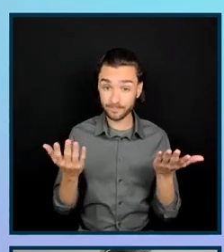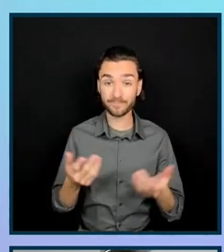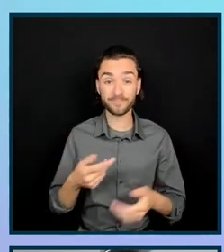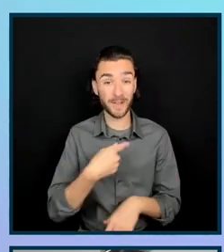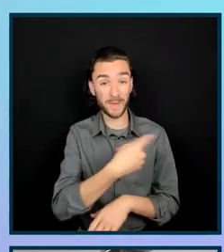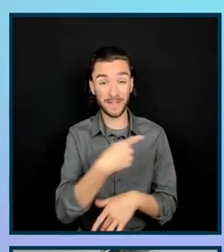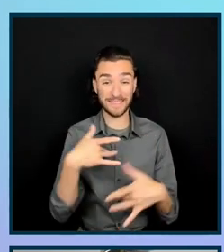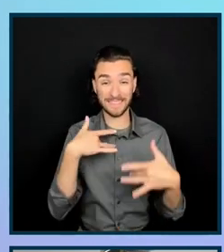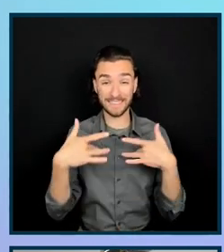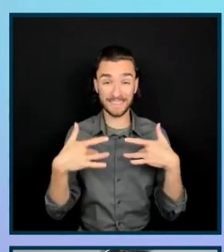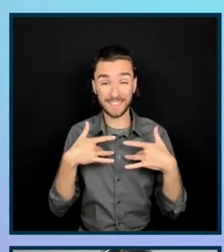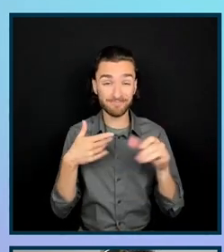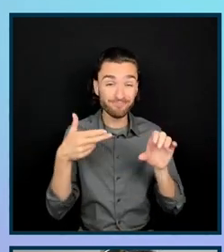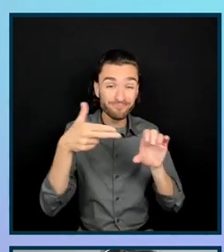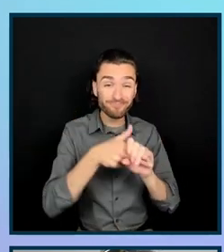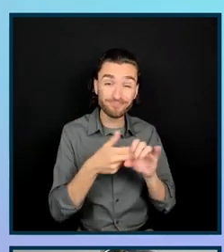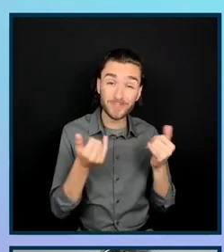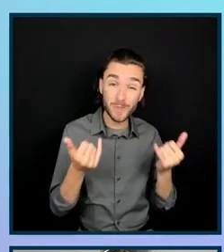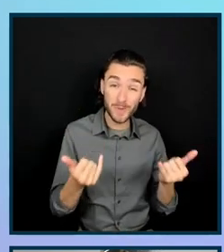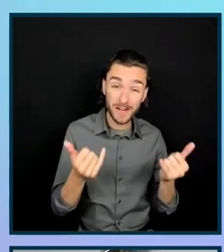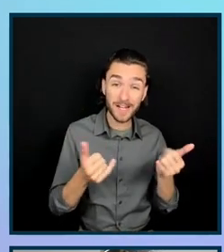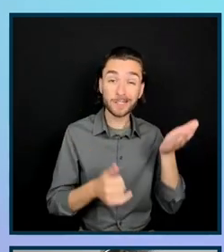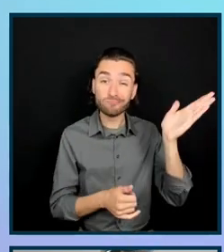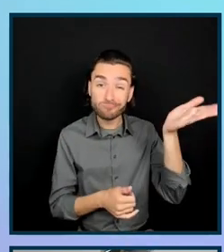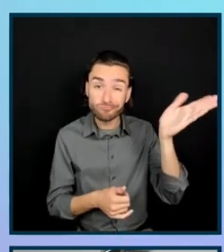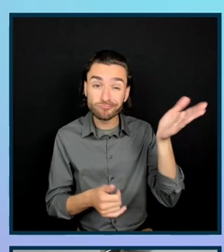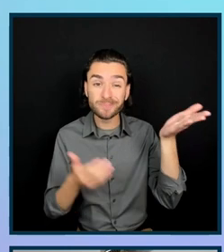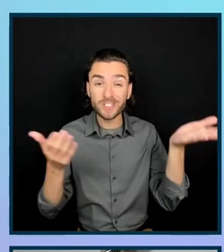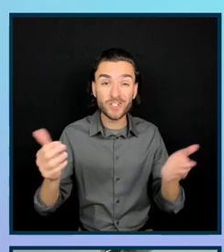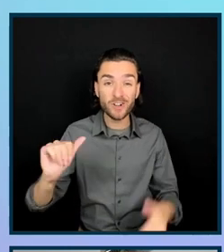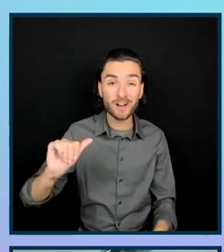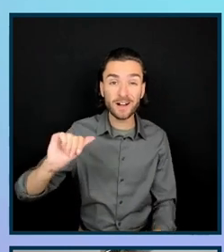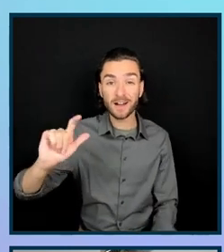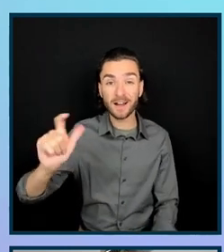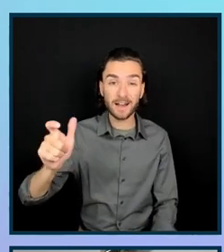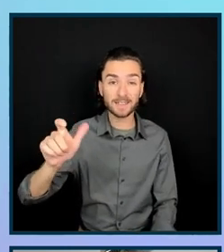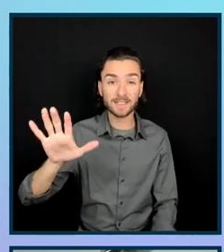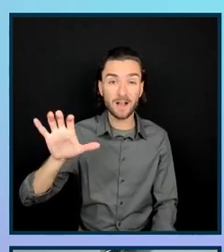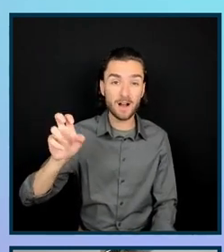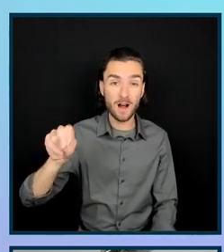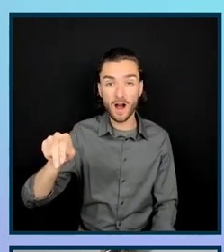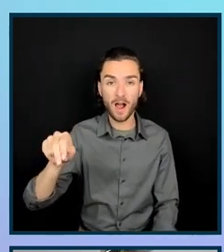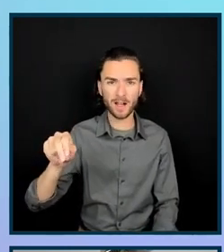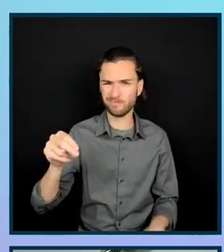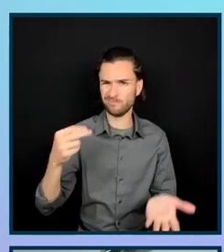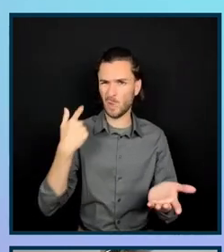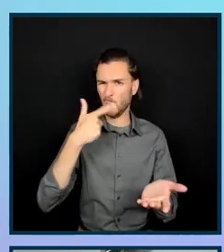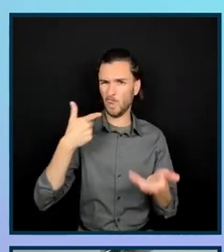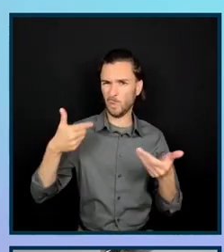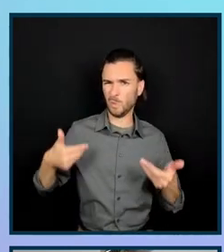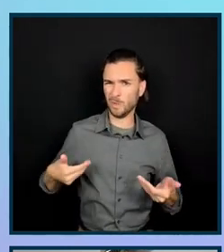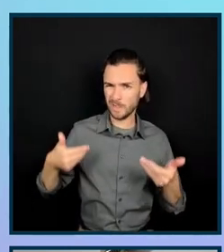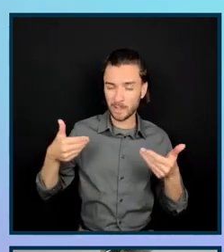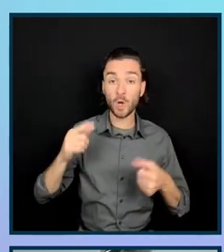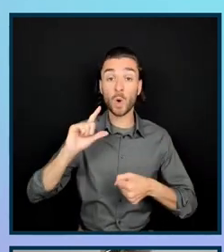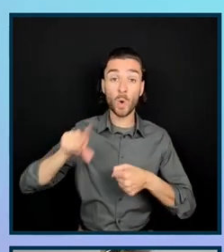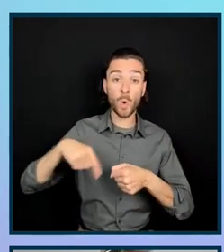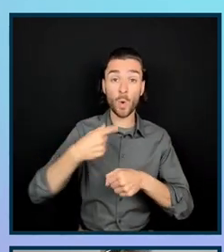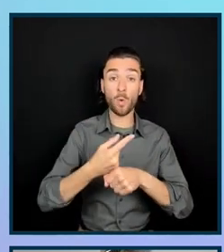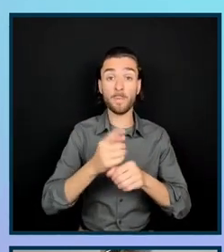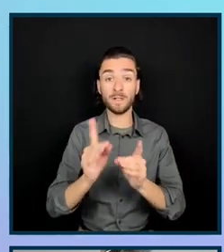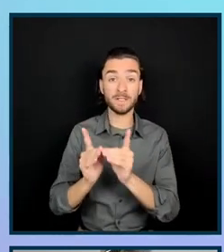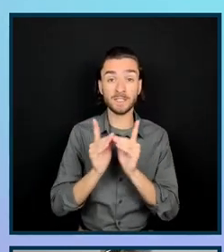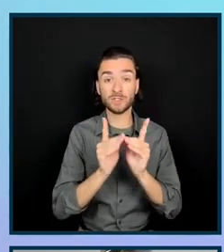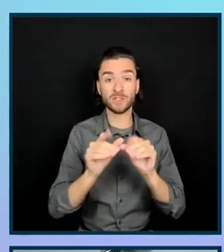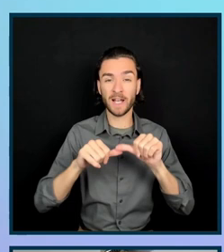we're just so excited to be here today and presenting at AXeCon. A little bit about us. We're a global digital agency that's been